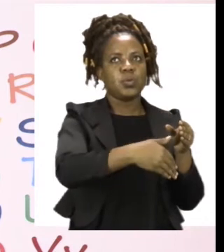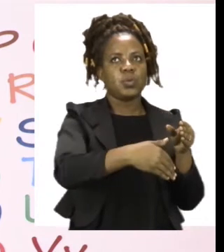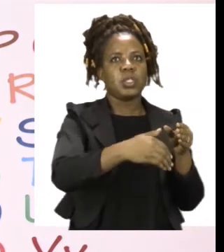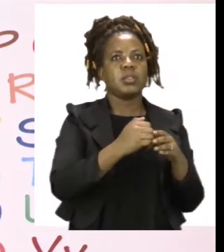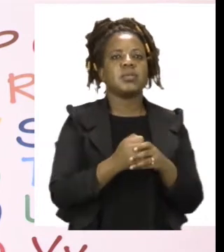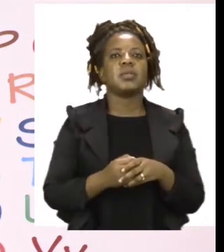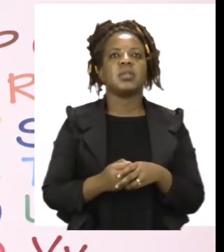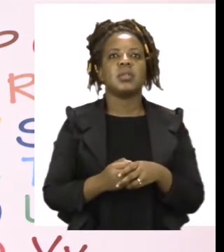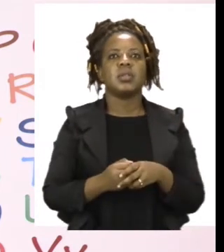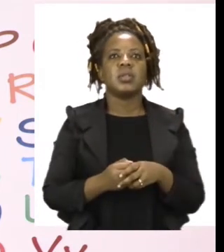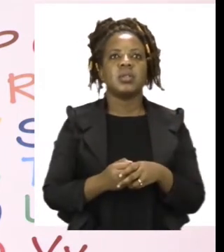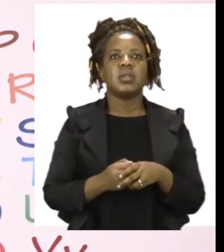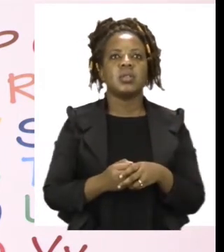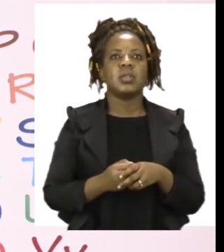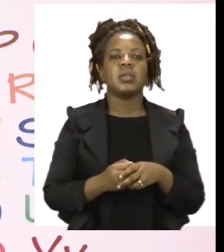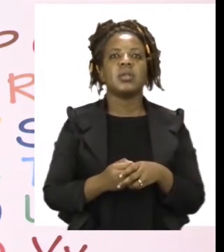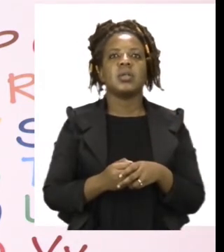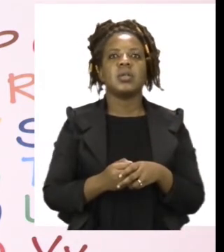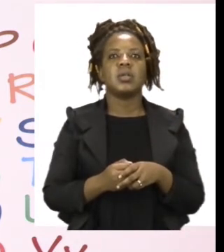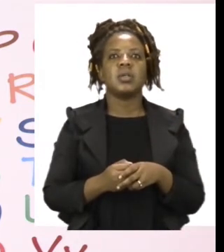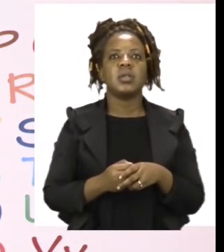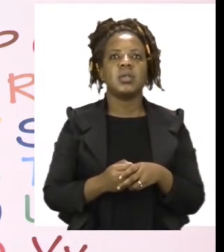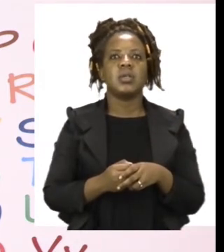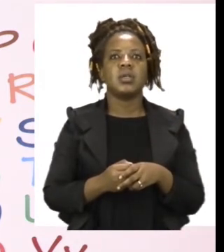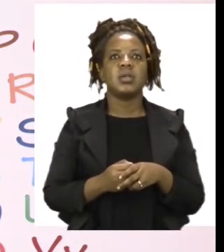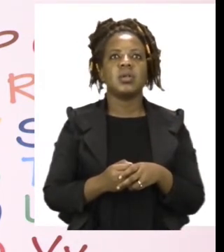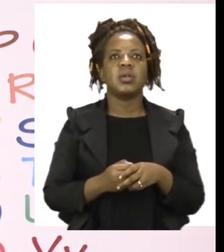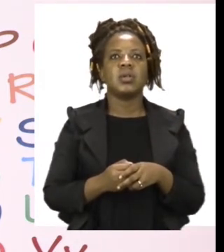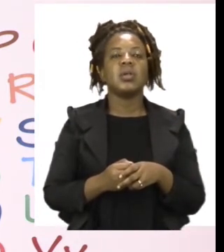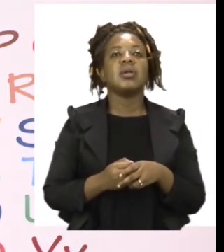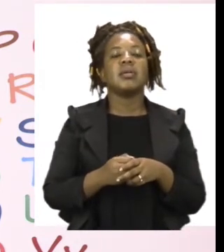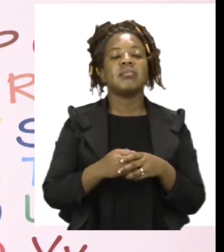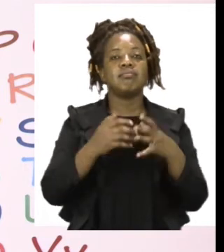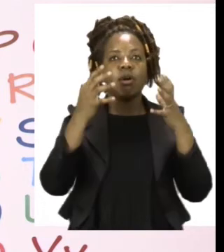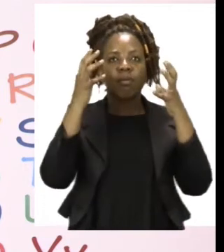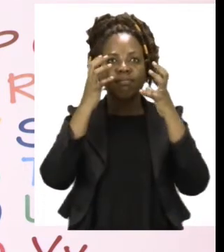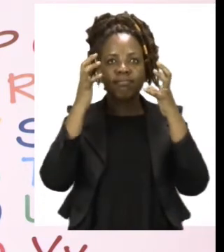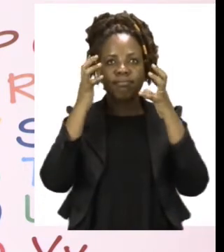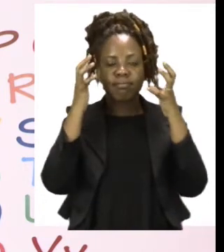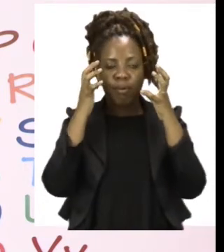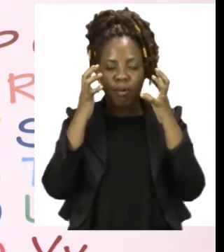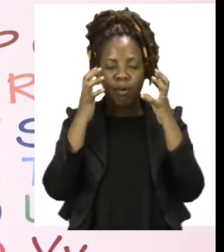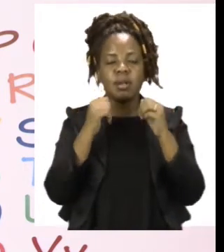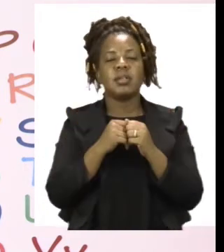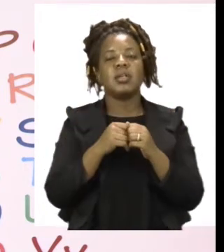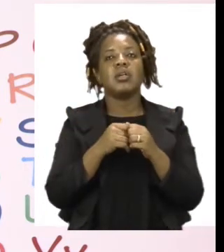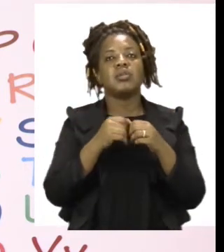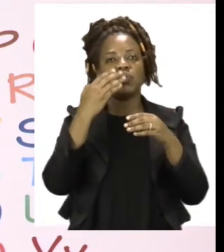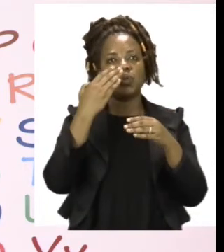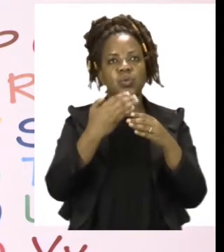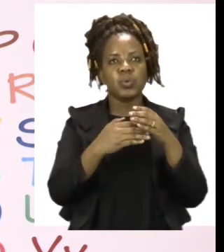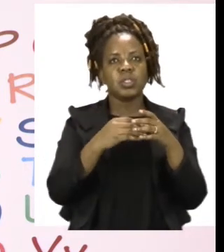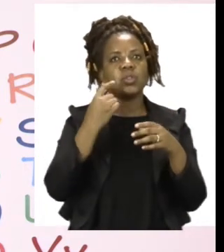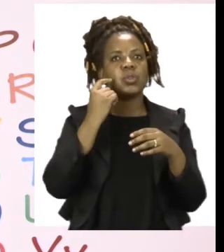the sweets and the toy. The sweets and